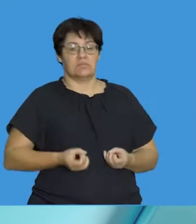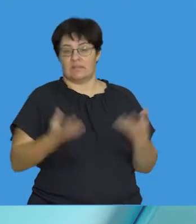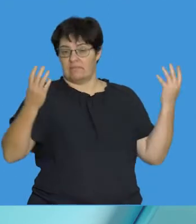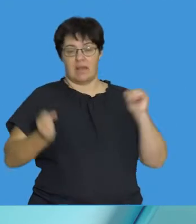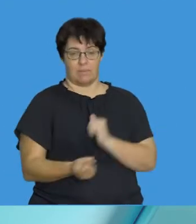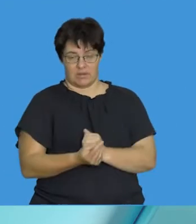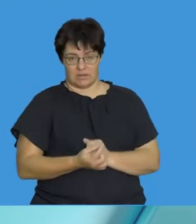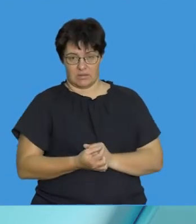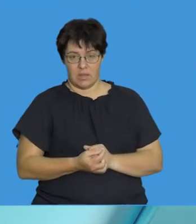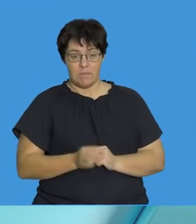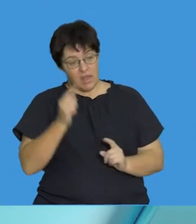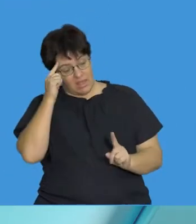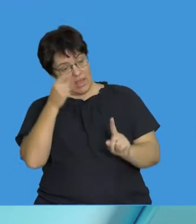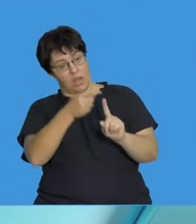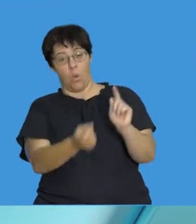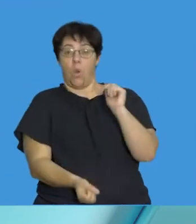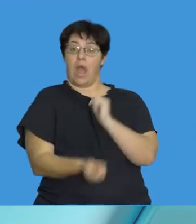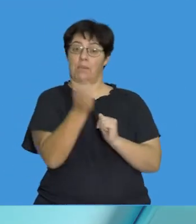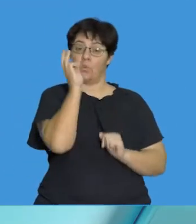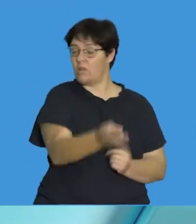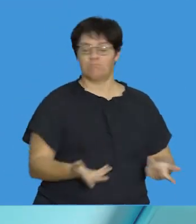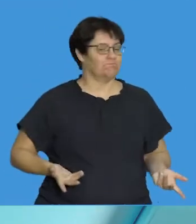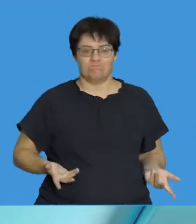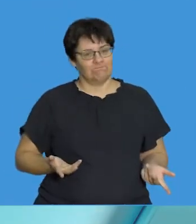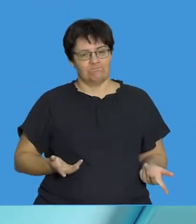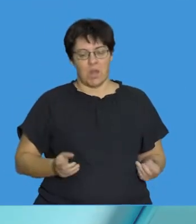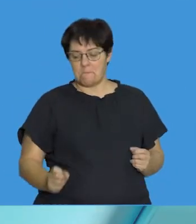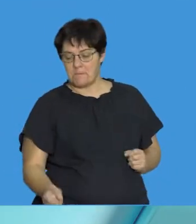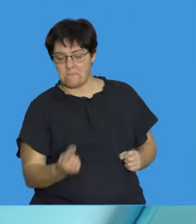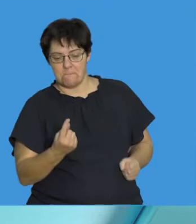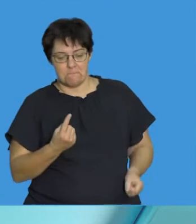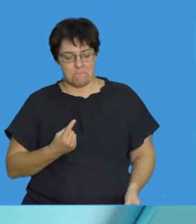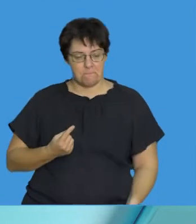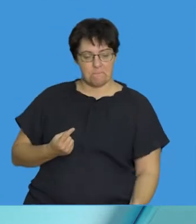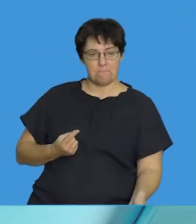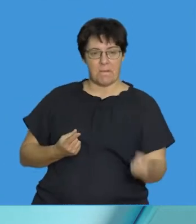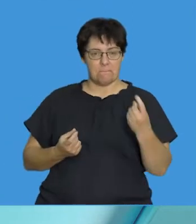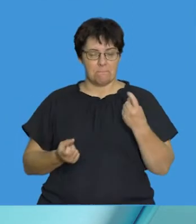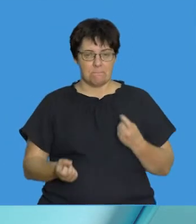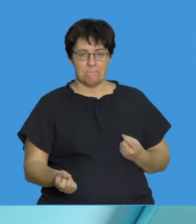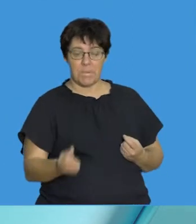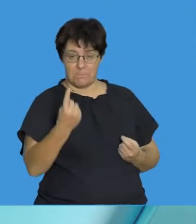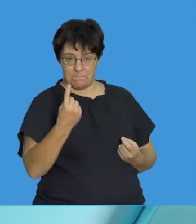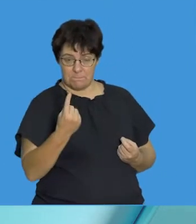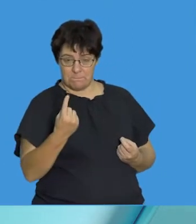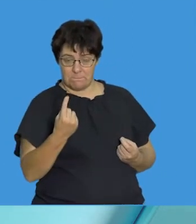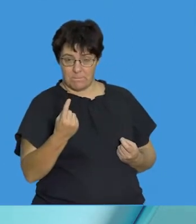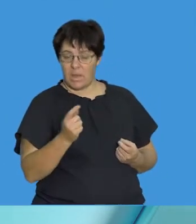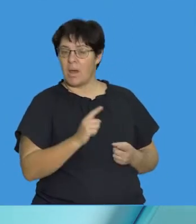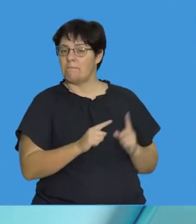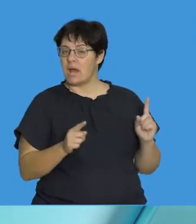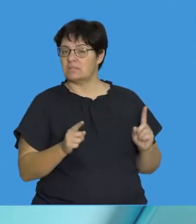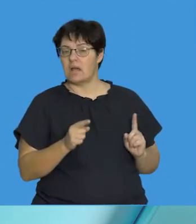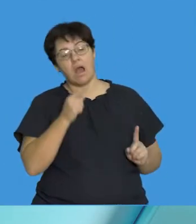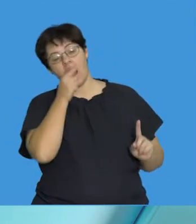that these cannot be predicted. They can come up now and then without necessarily having some